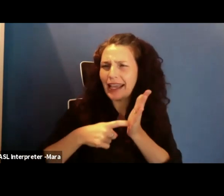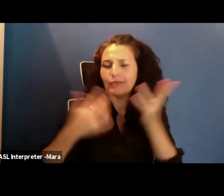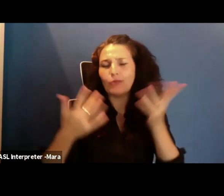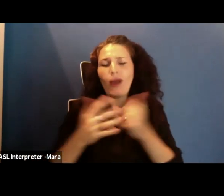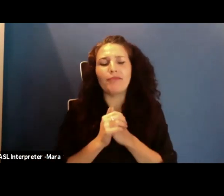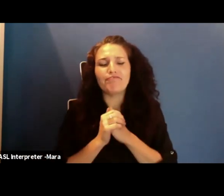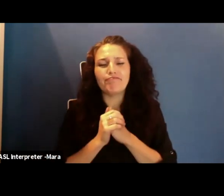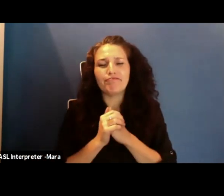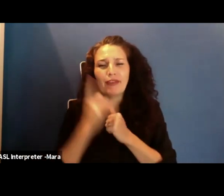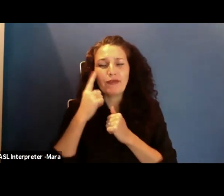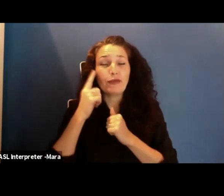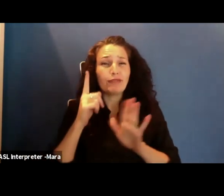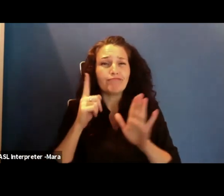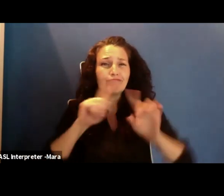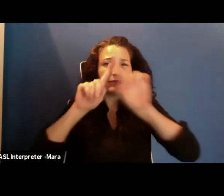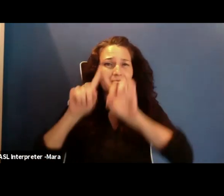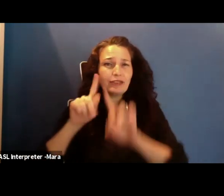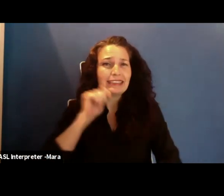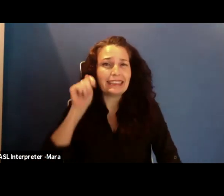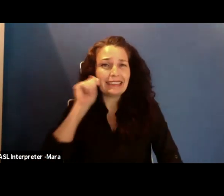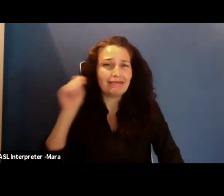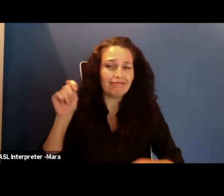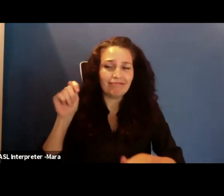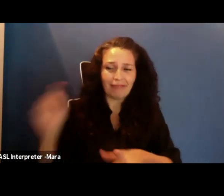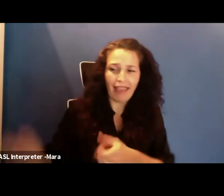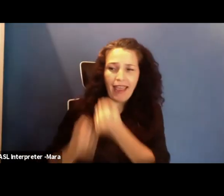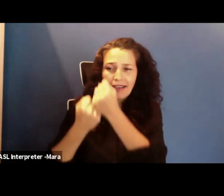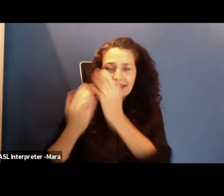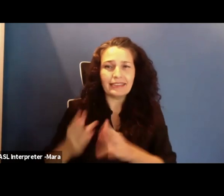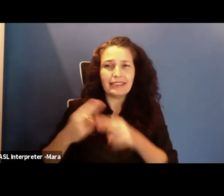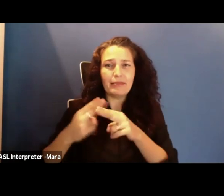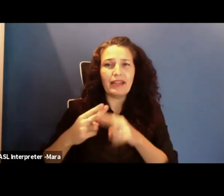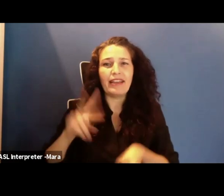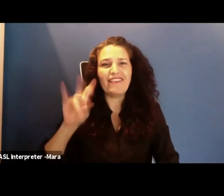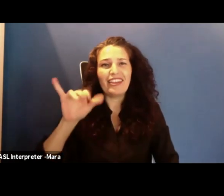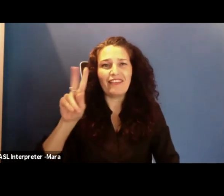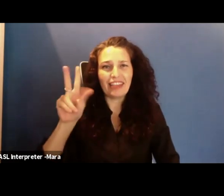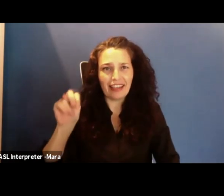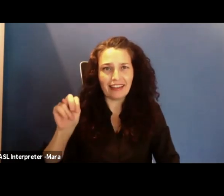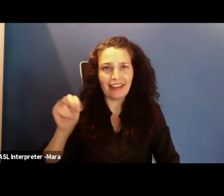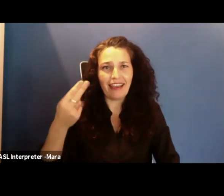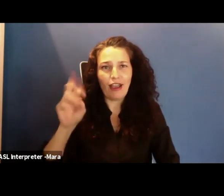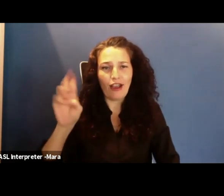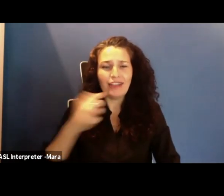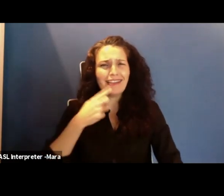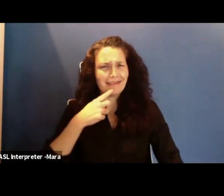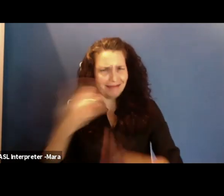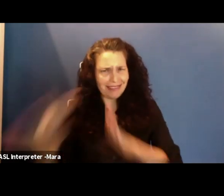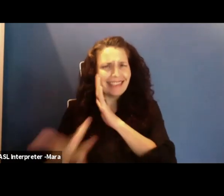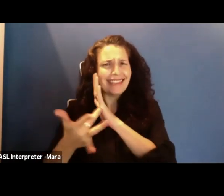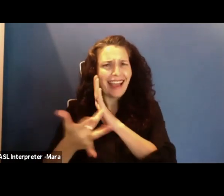teen activist Vivian Herr, she said, tech connects us, it